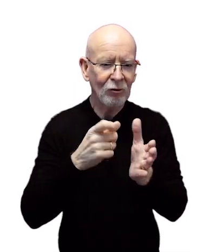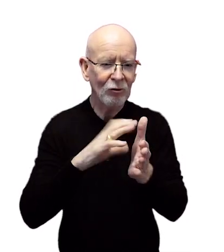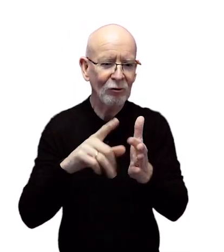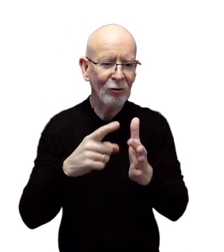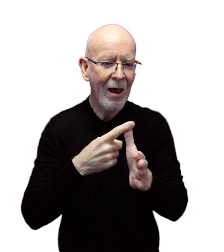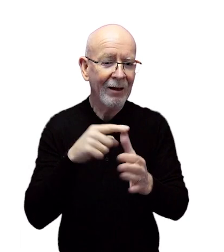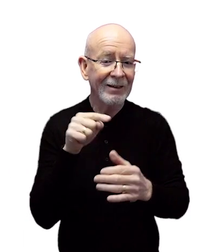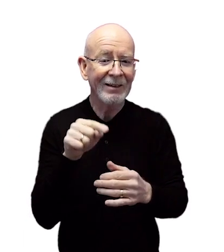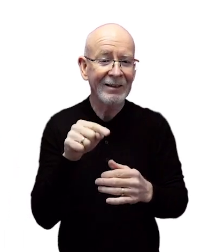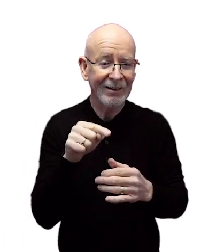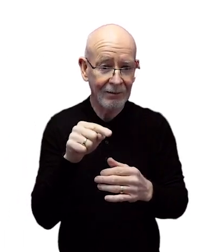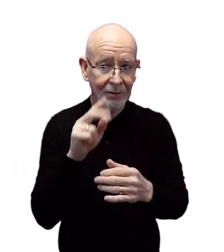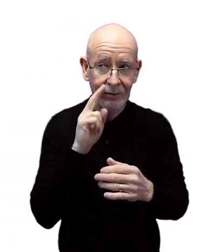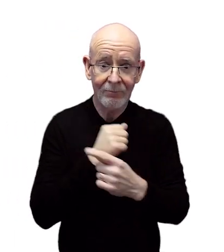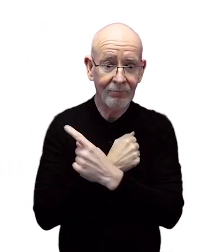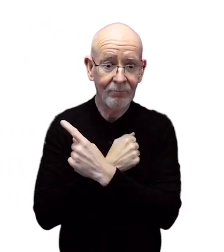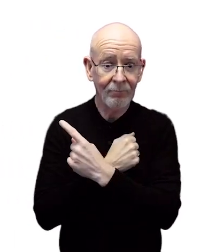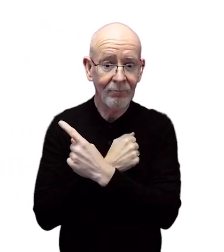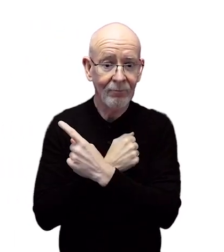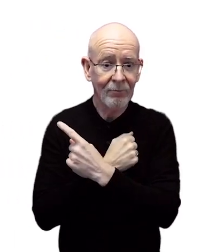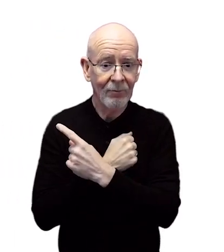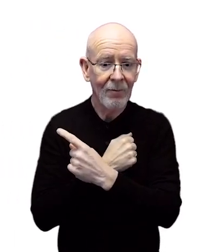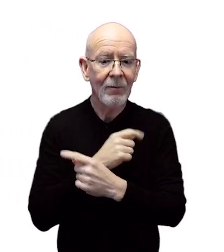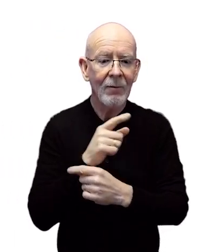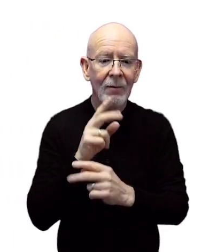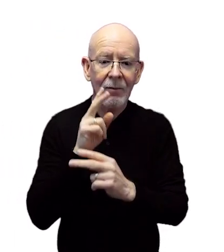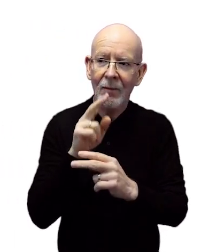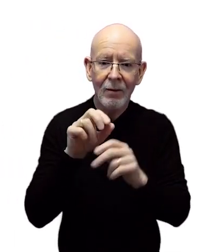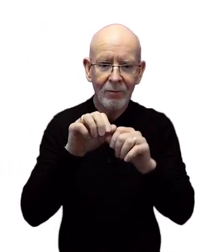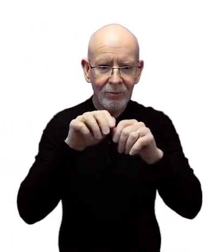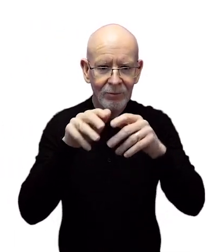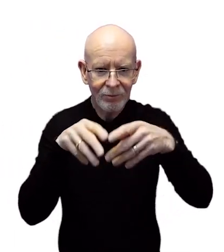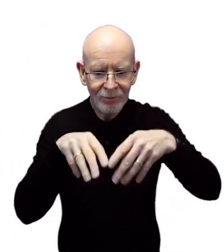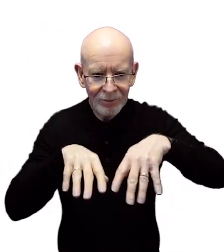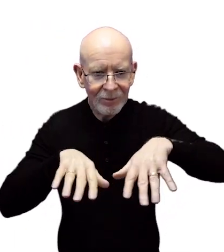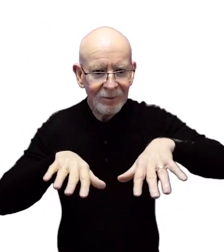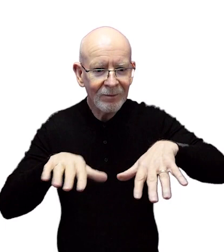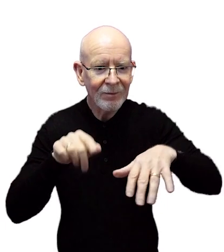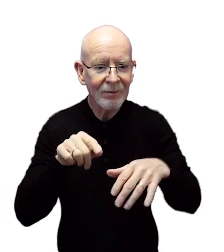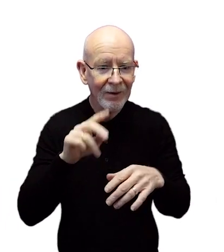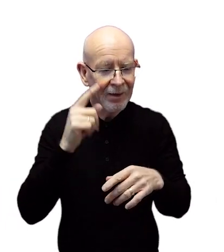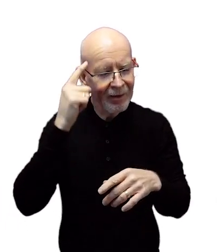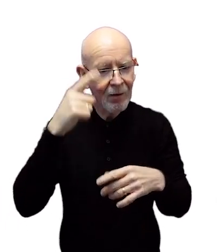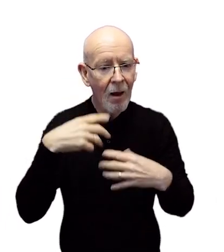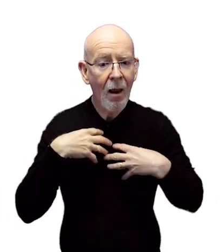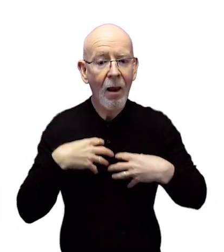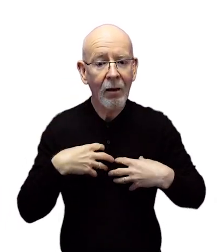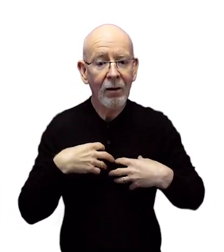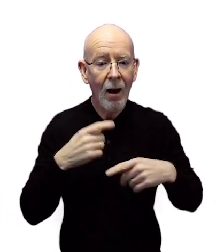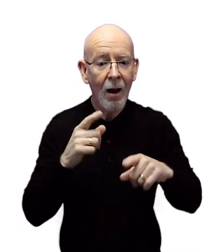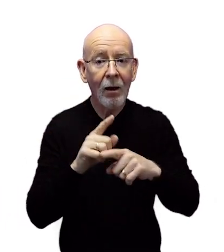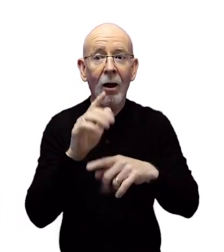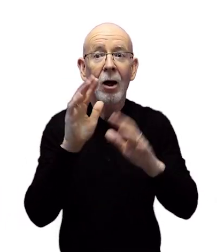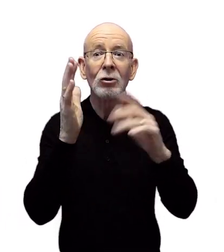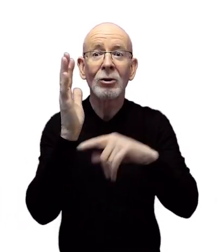The trachea branches off into bronchi which then branch again into bronchioles. Think of the lungs like an upside down tree.